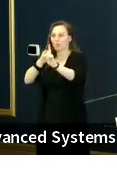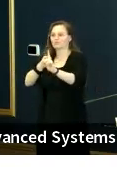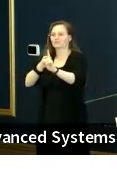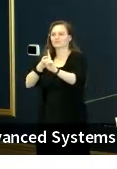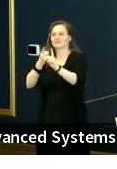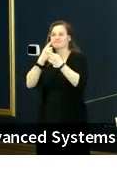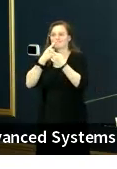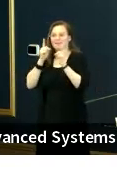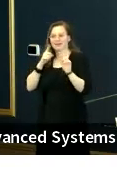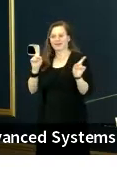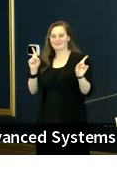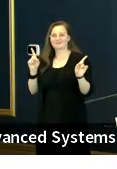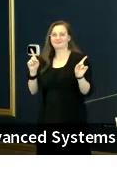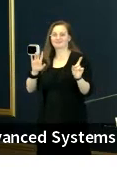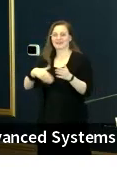people.